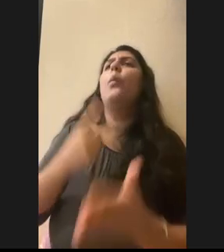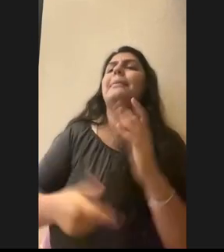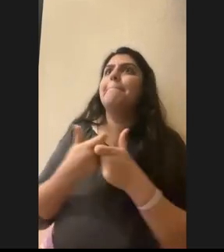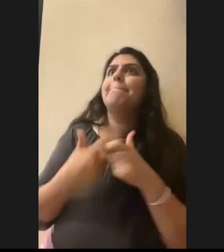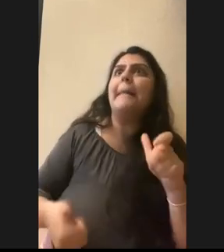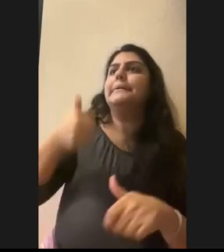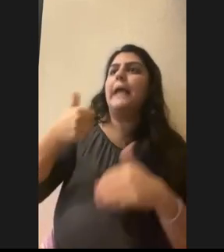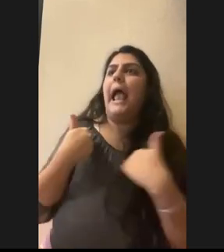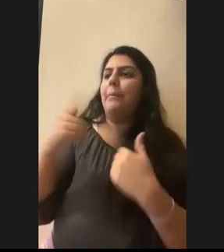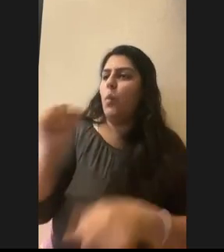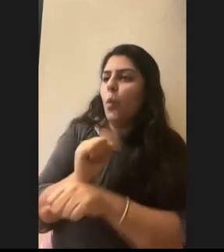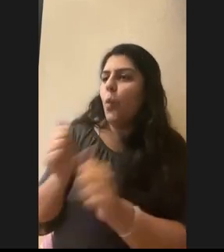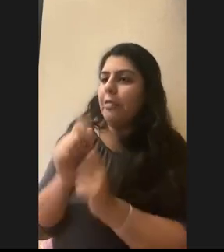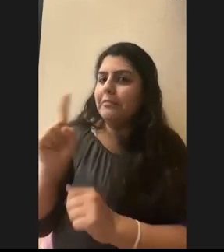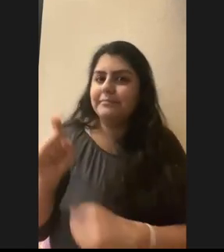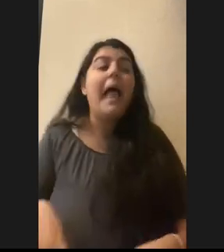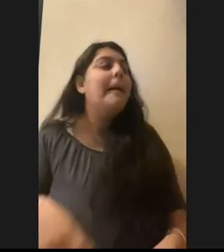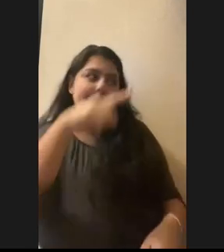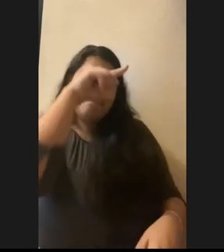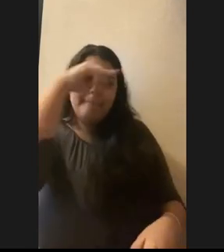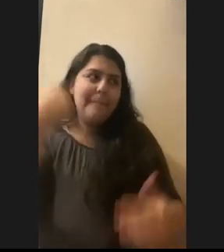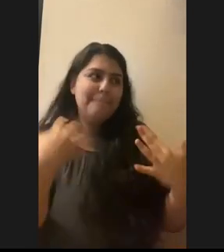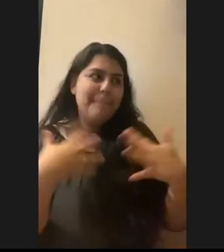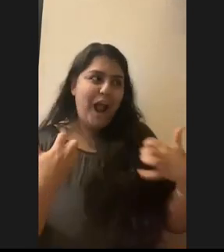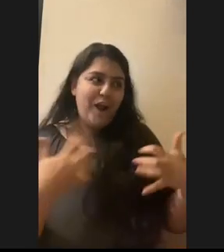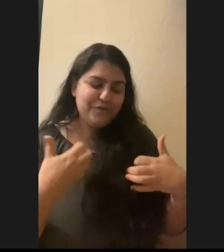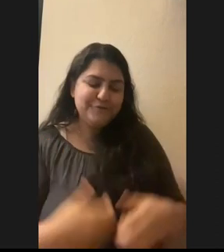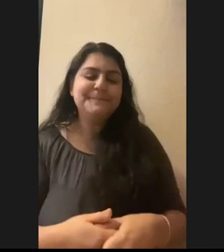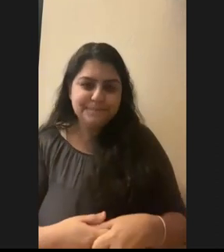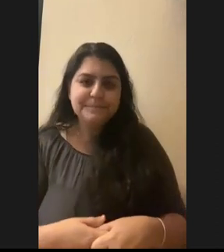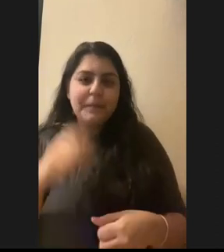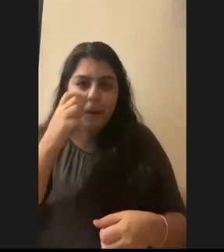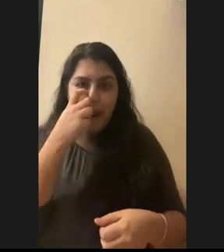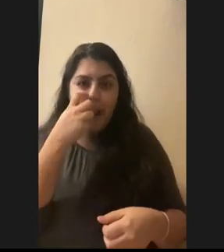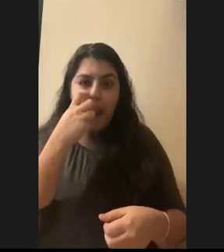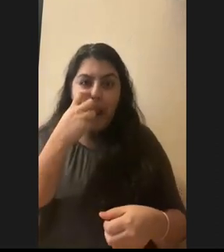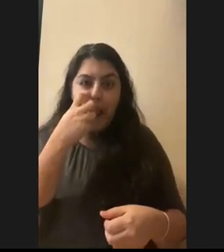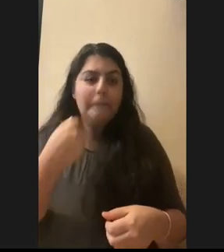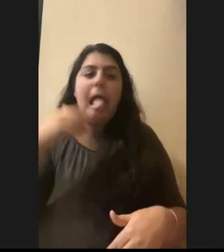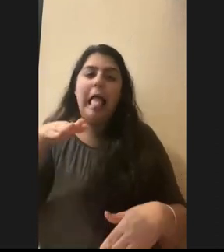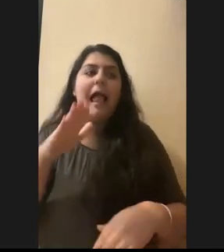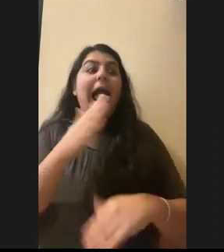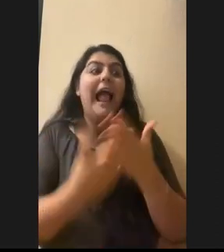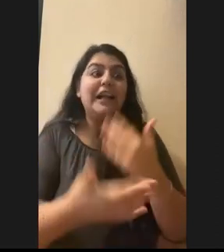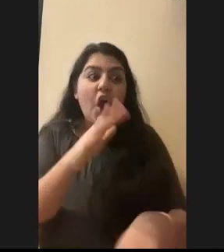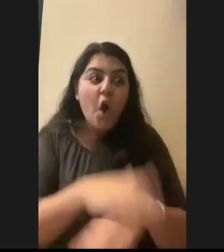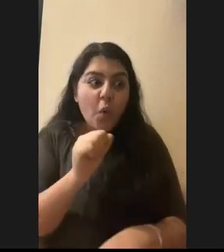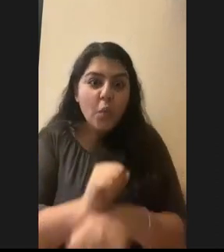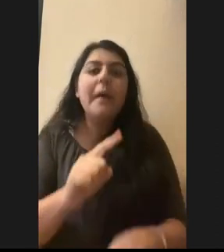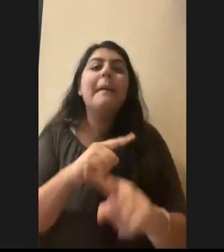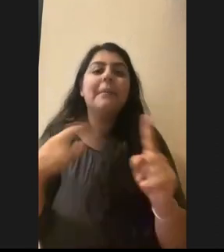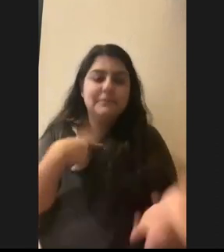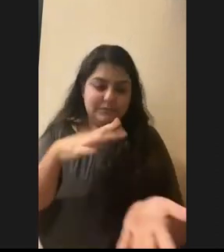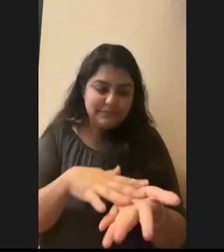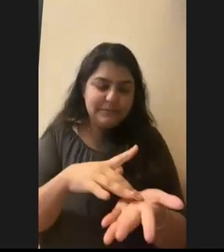Well, the biggest animal would be black bears. Um, I didn't get to do hands-on work, but we were studying the DNA and the